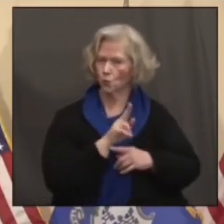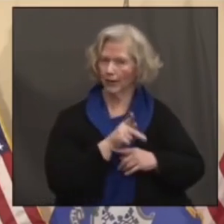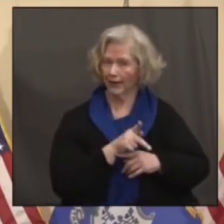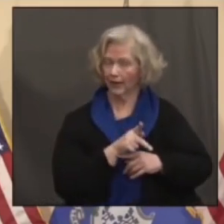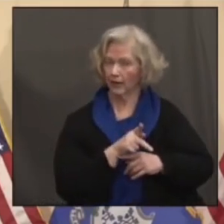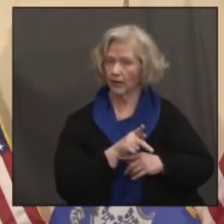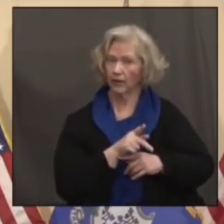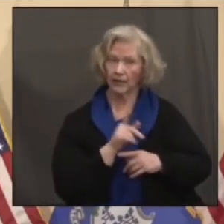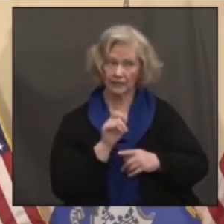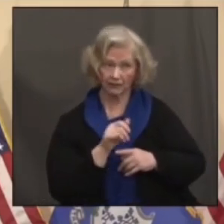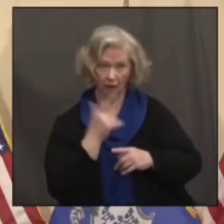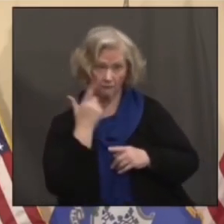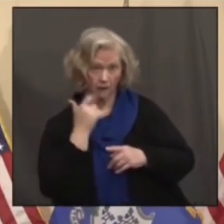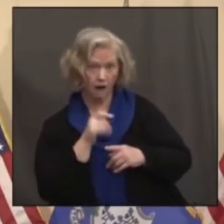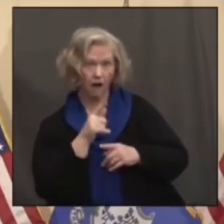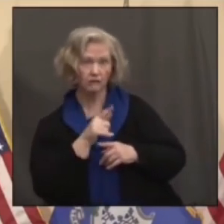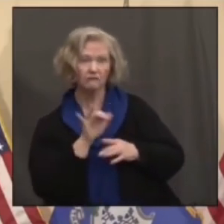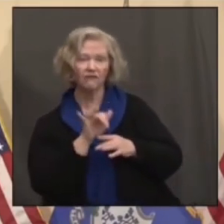Robert Vindallis.